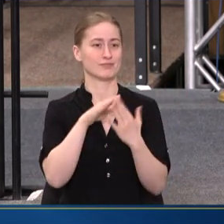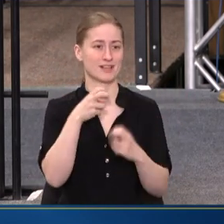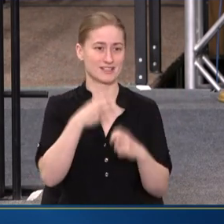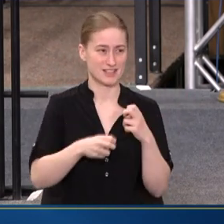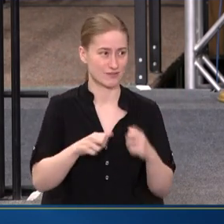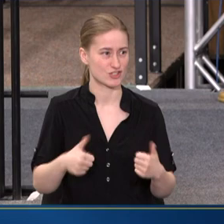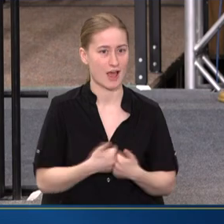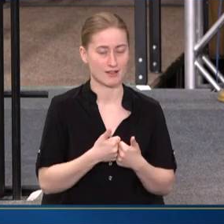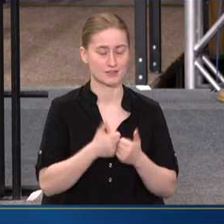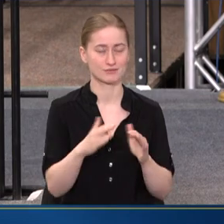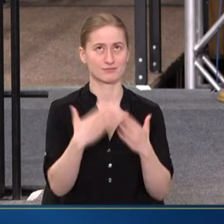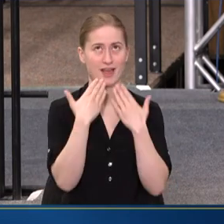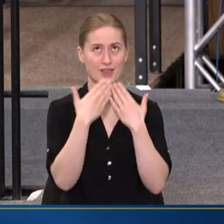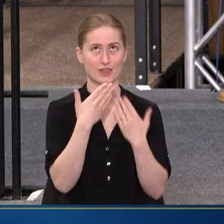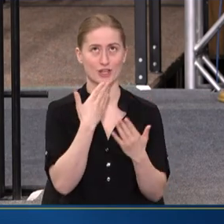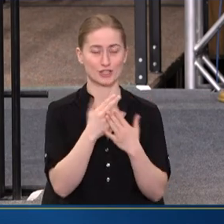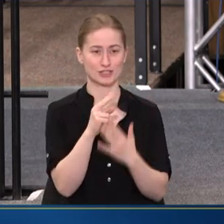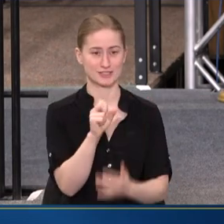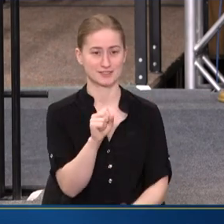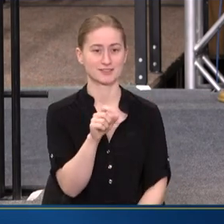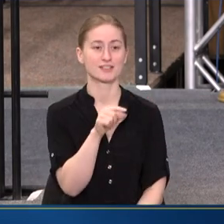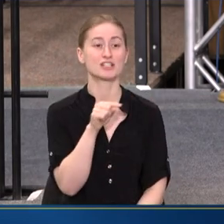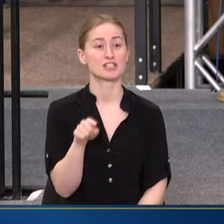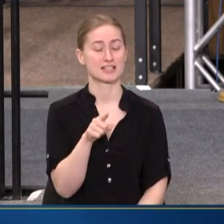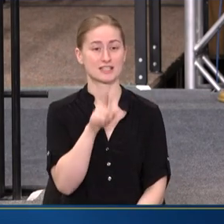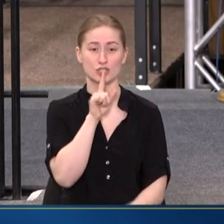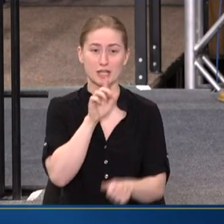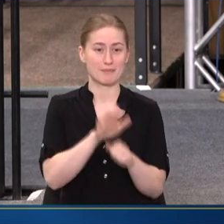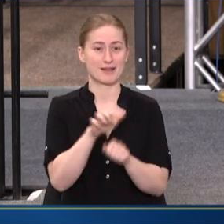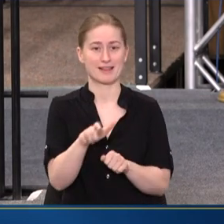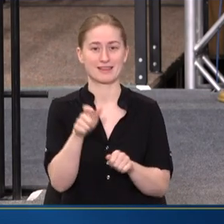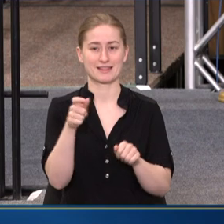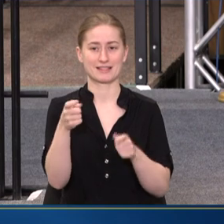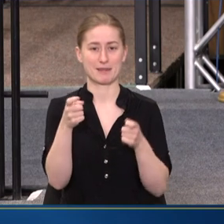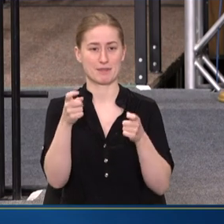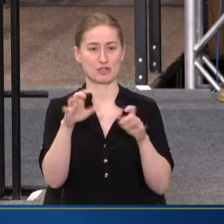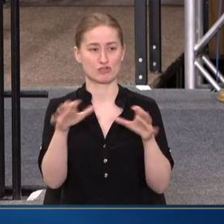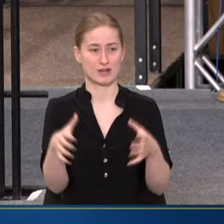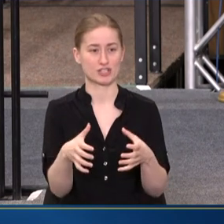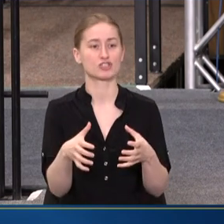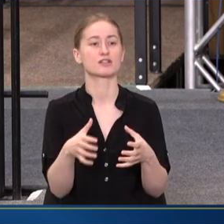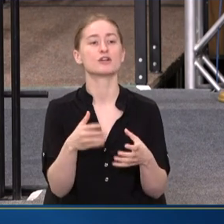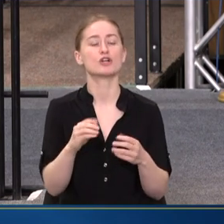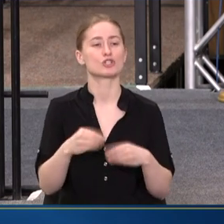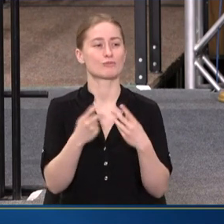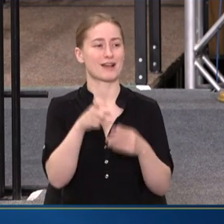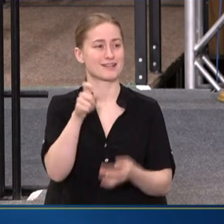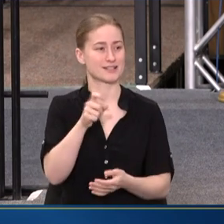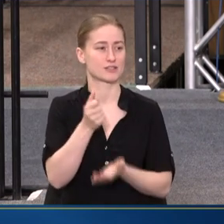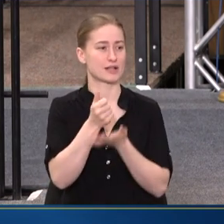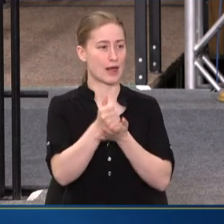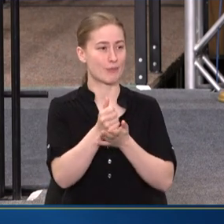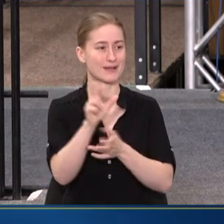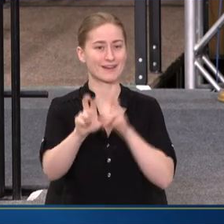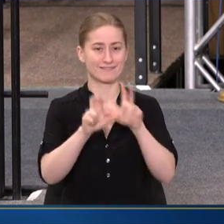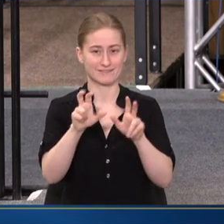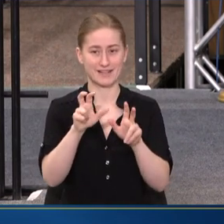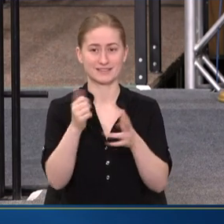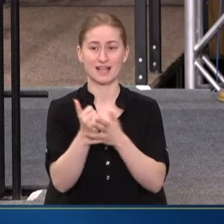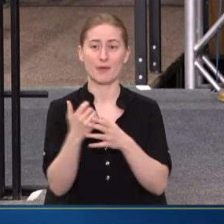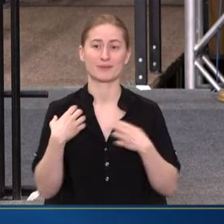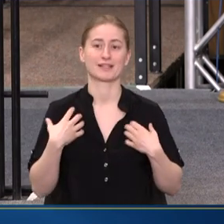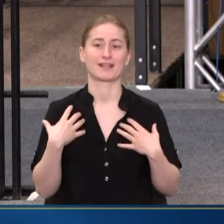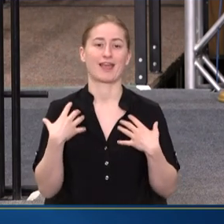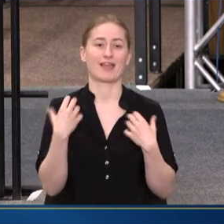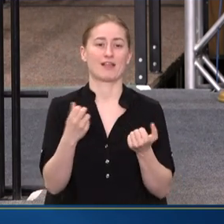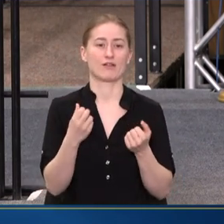GOODNESS. AND HE HAS COMMITTED THIS ADMINISTRATION TO PROVIDE THE NECESSARY HELP AND INVESTMENT TO HELP US HEAL AND MOVE